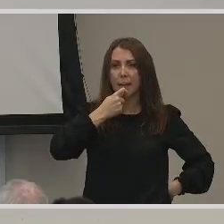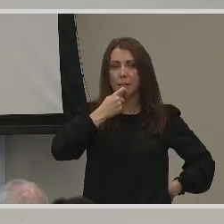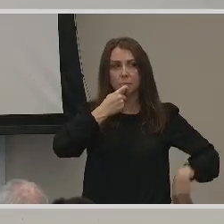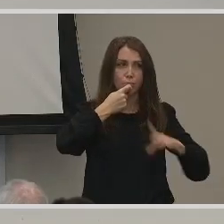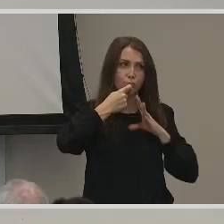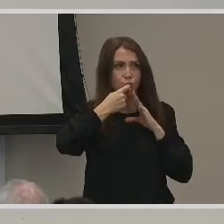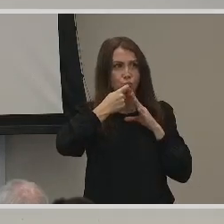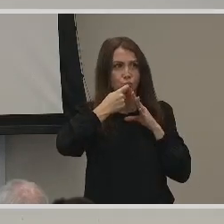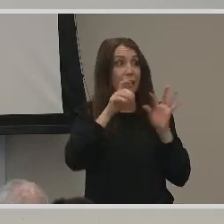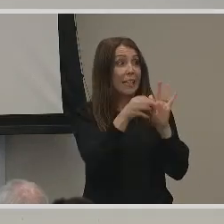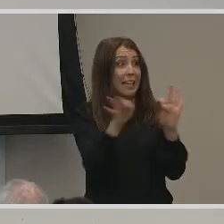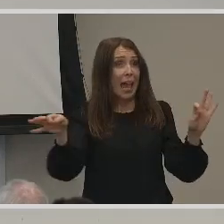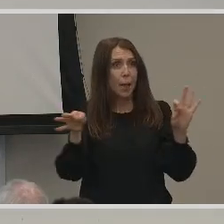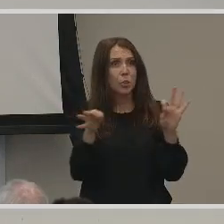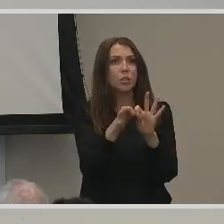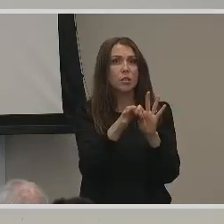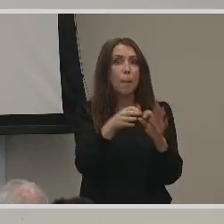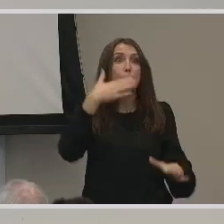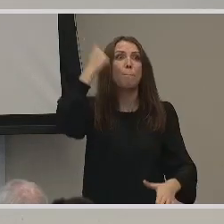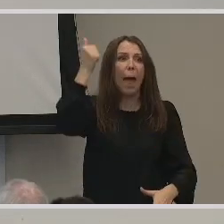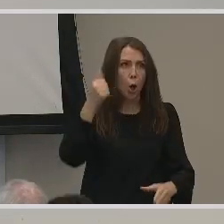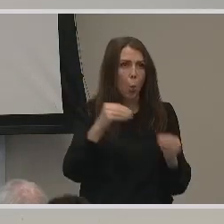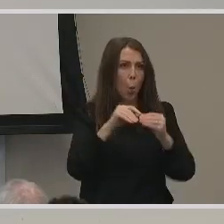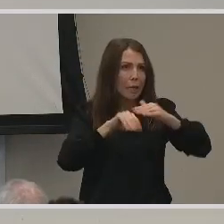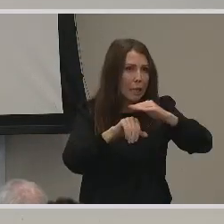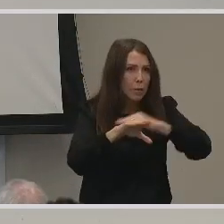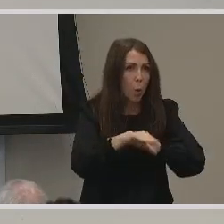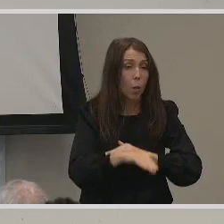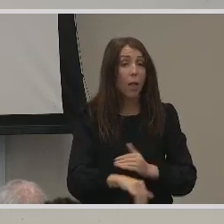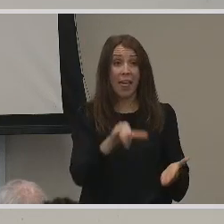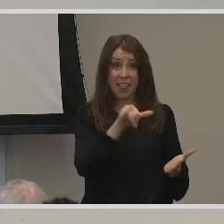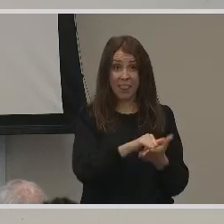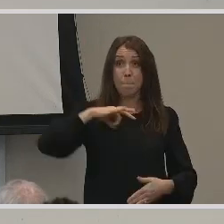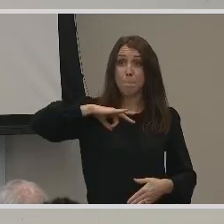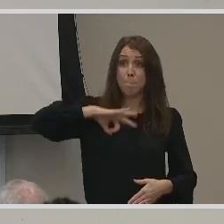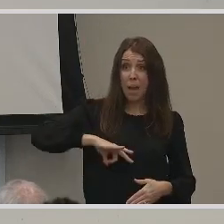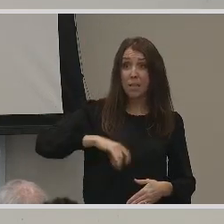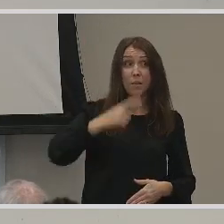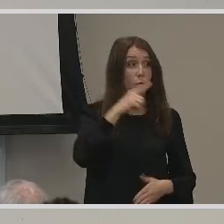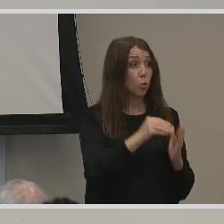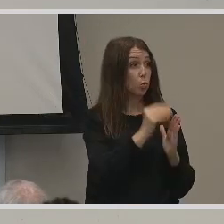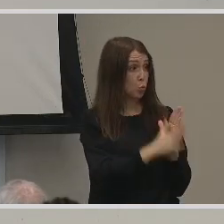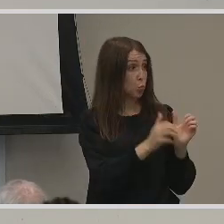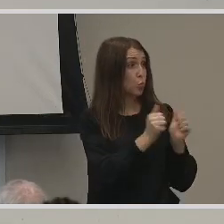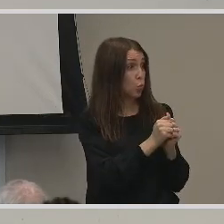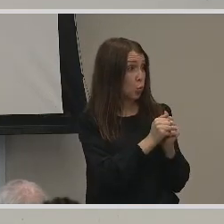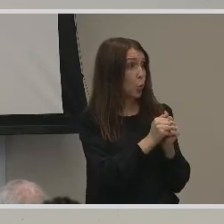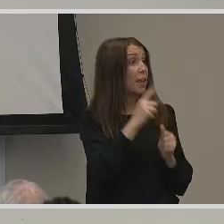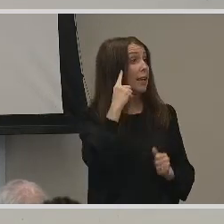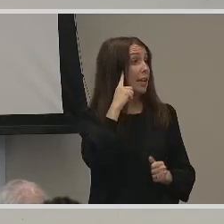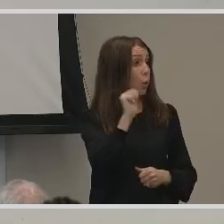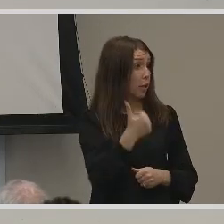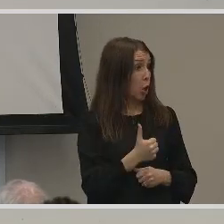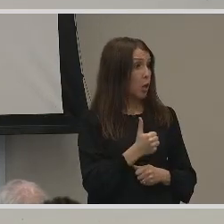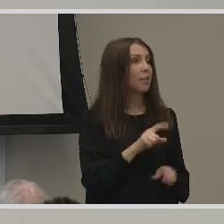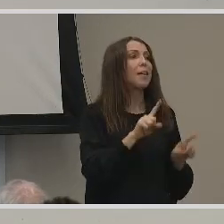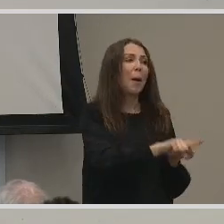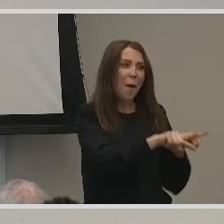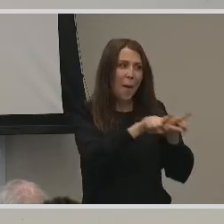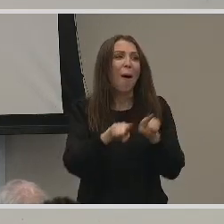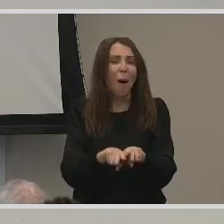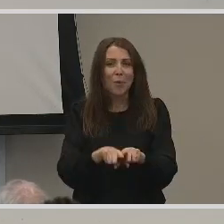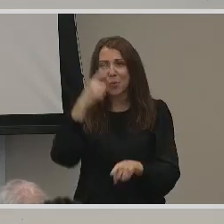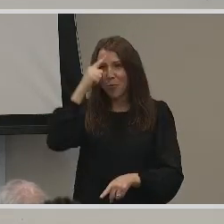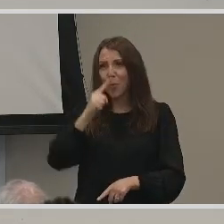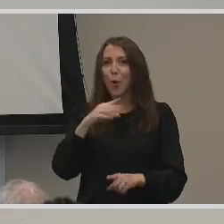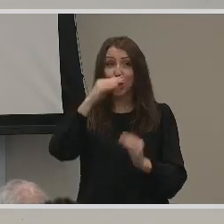captions can become more accessible. And this is helpful for not even just students with hearing loss, but those that might not have English as their first